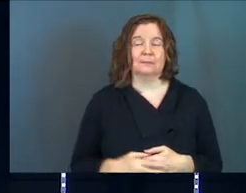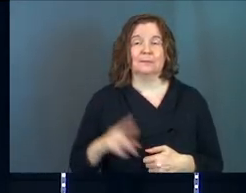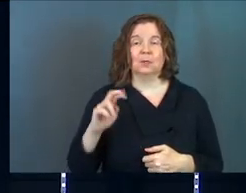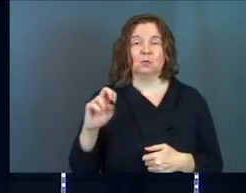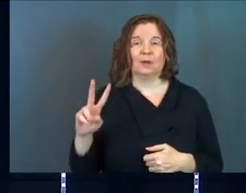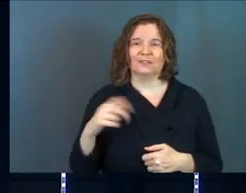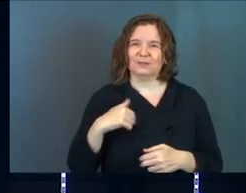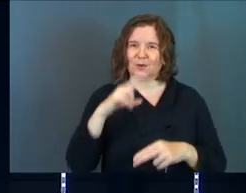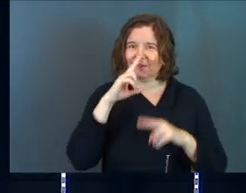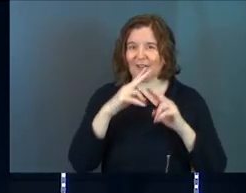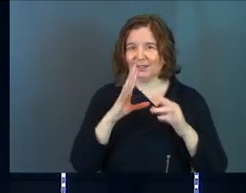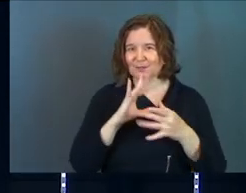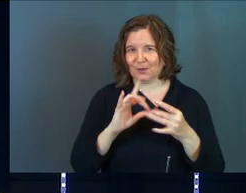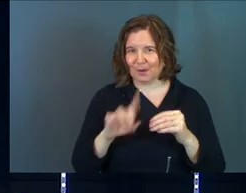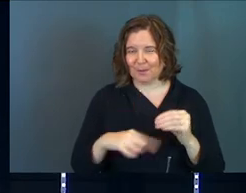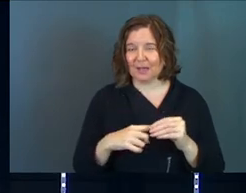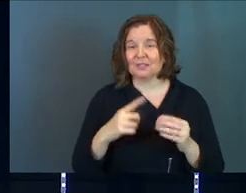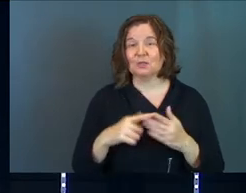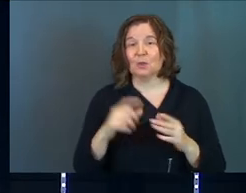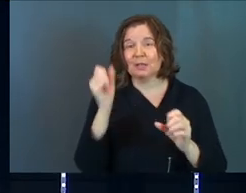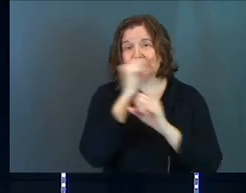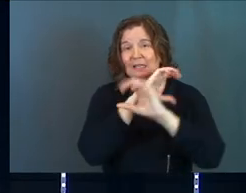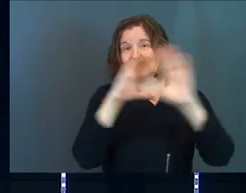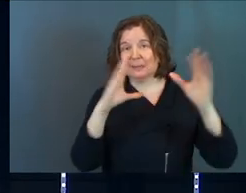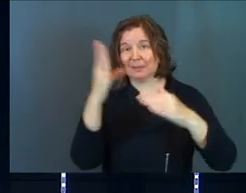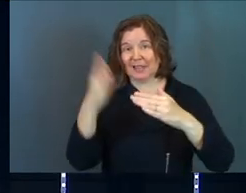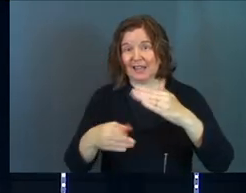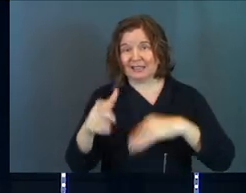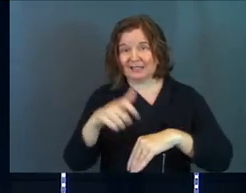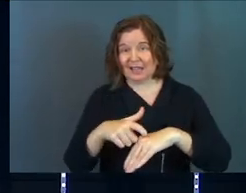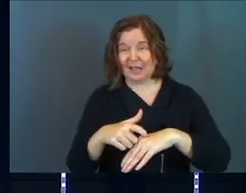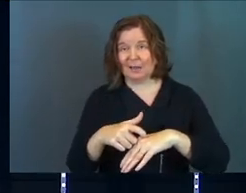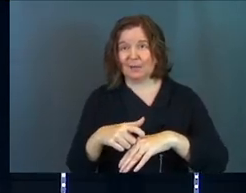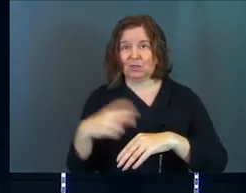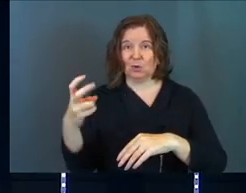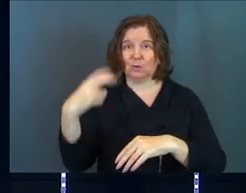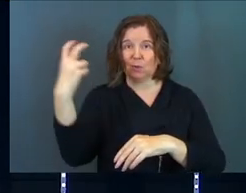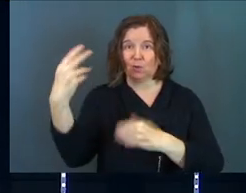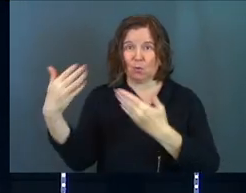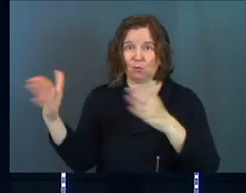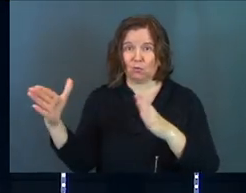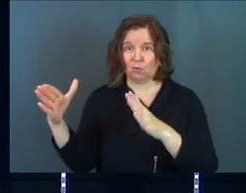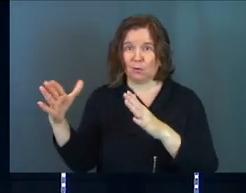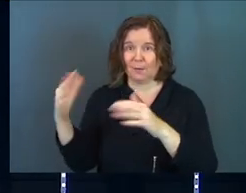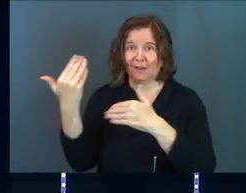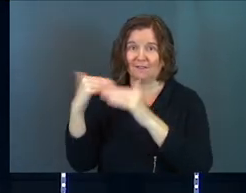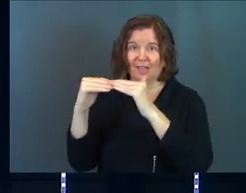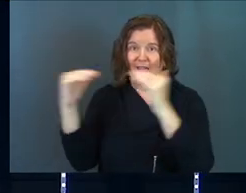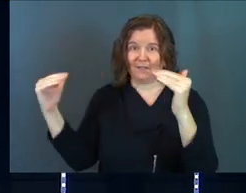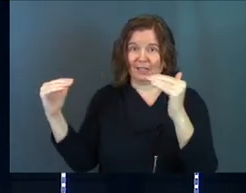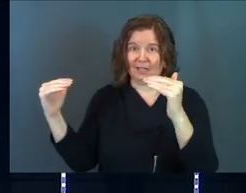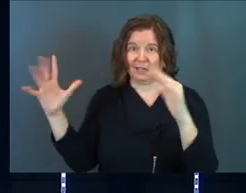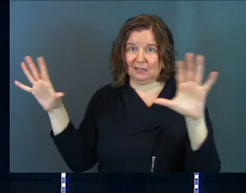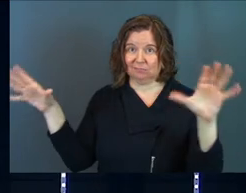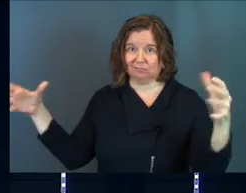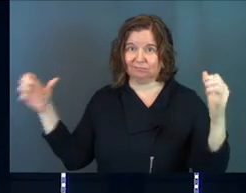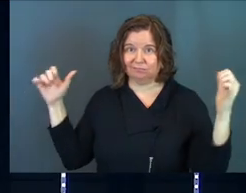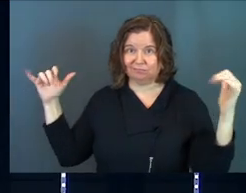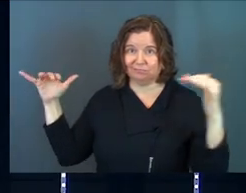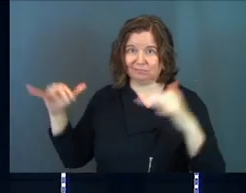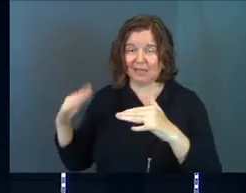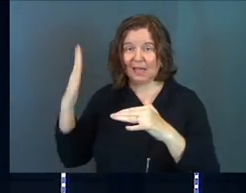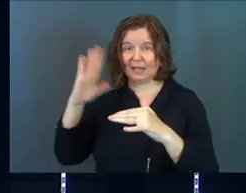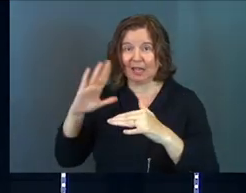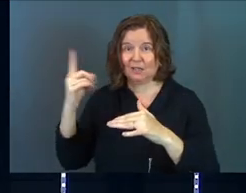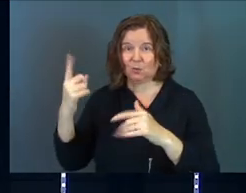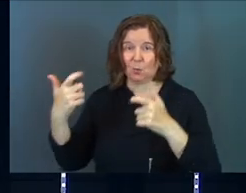Revelation is so fun to talk about. So it's this image of the end of time right and you're up in the throne room of heaven and God